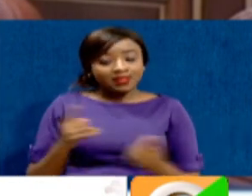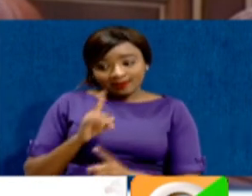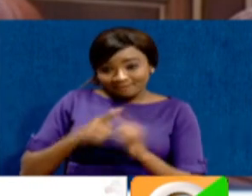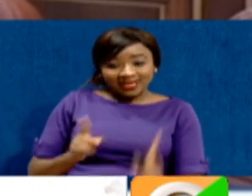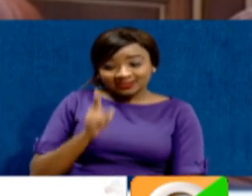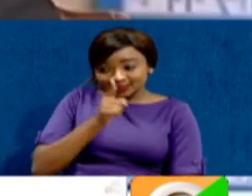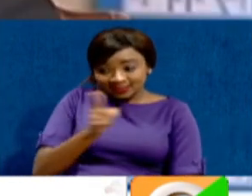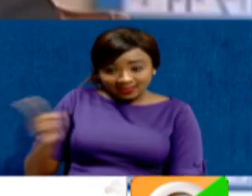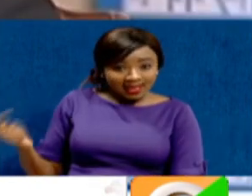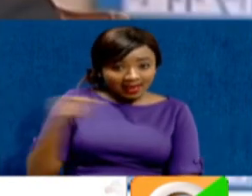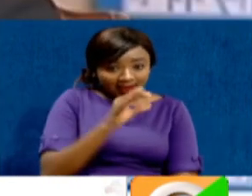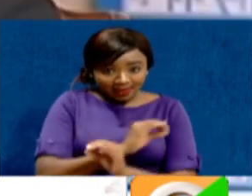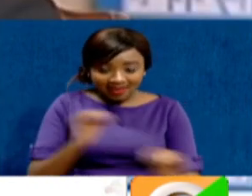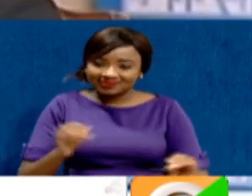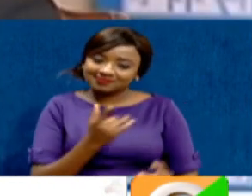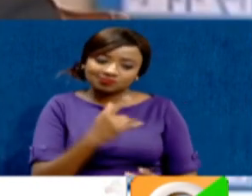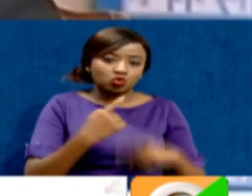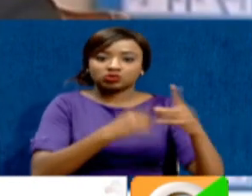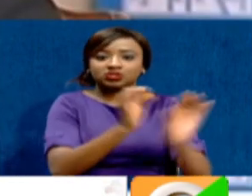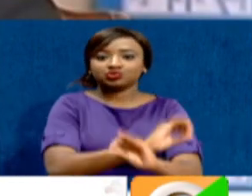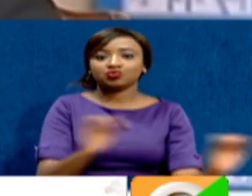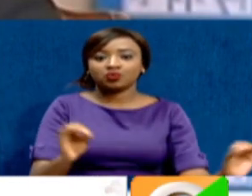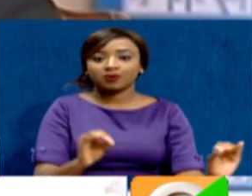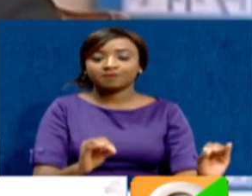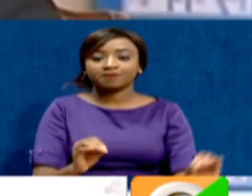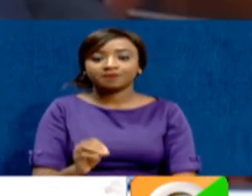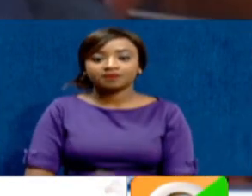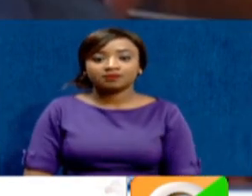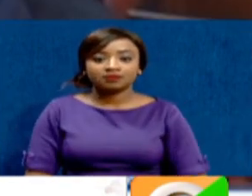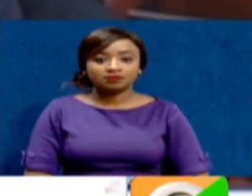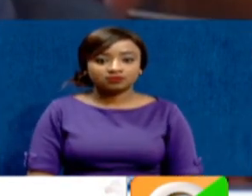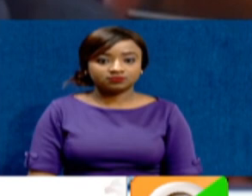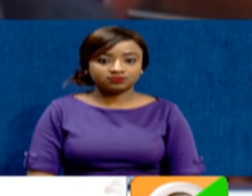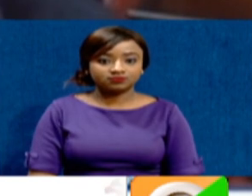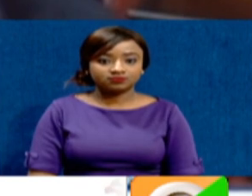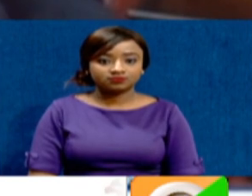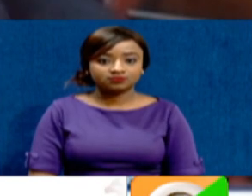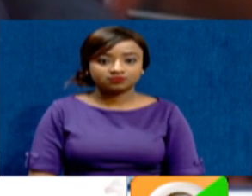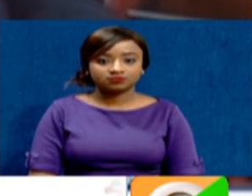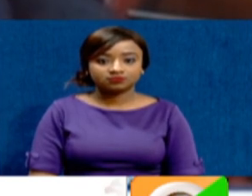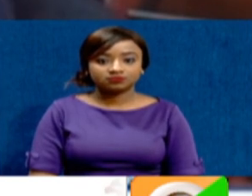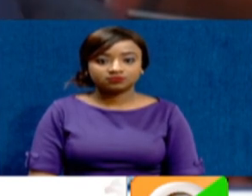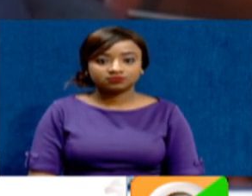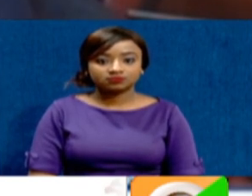business goes on, Mr. Speaker. There's a time when we have to be actually sincere with ourselves.